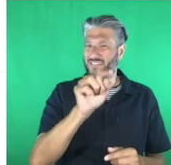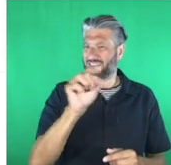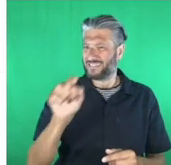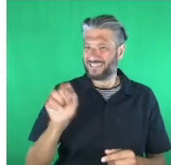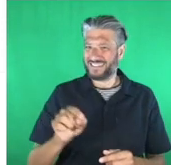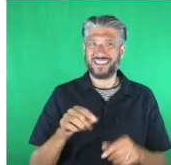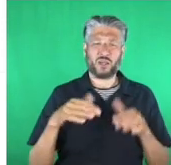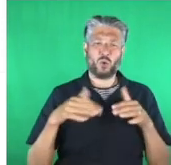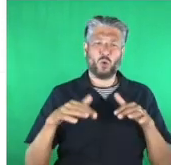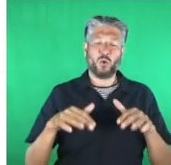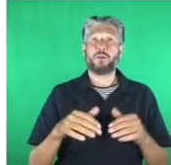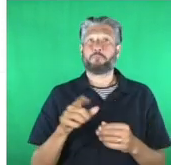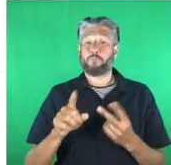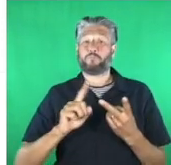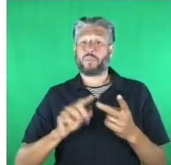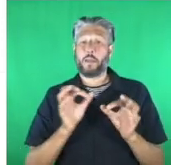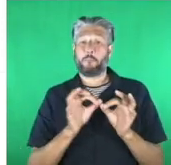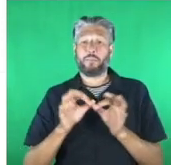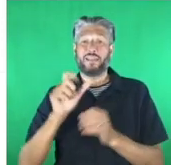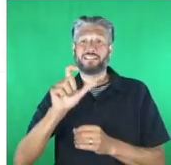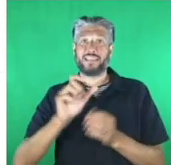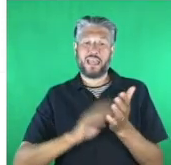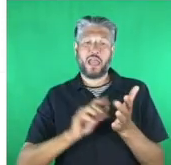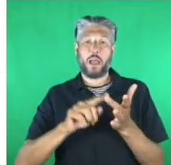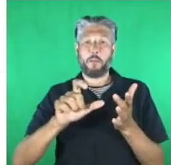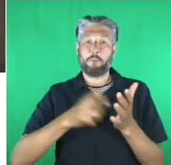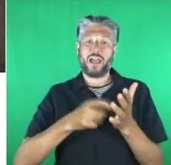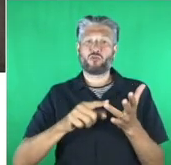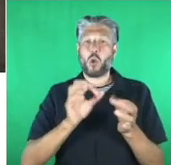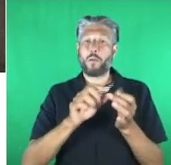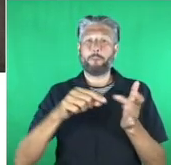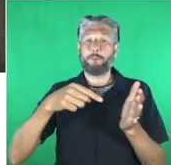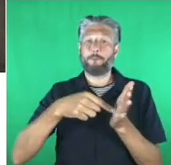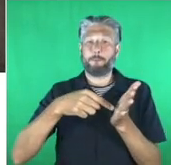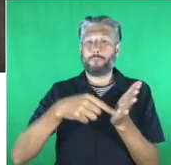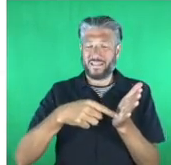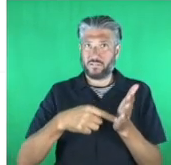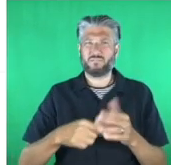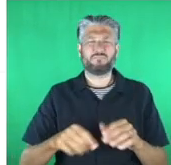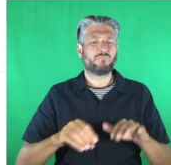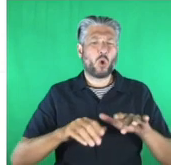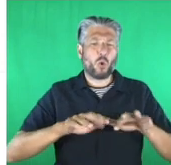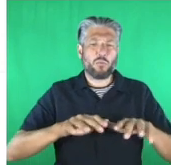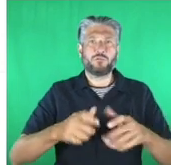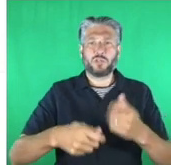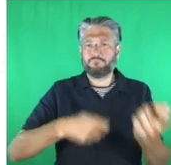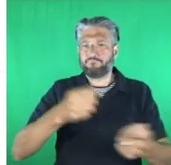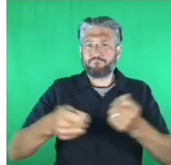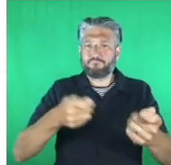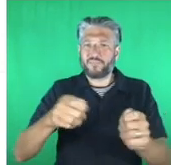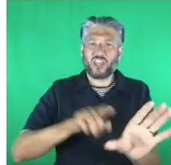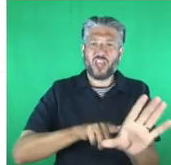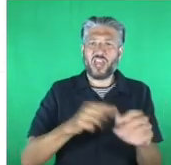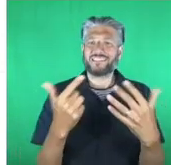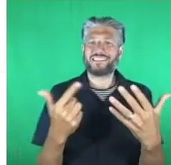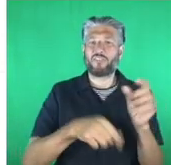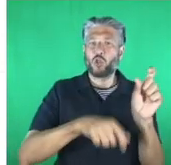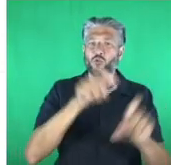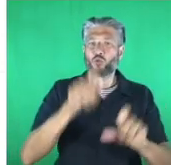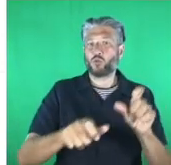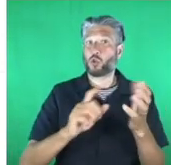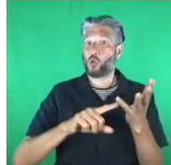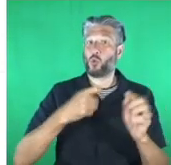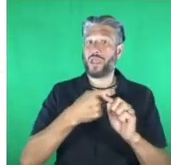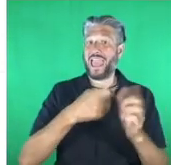handed out computers to every year seven student in the uk and we've got be my eyes who have two million volunteers